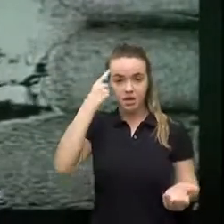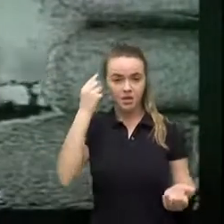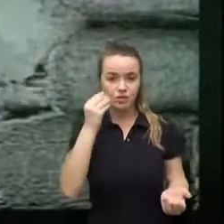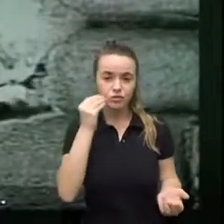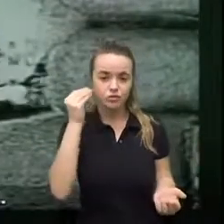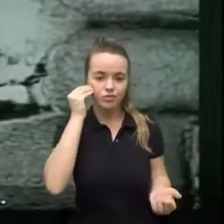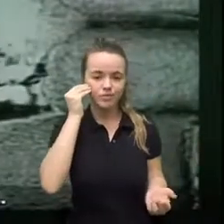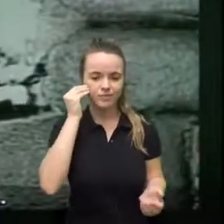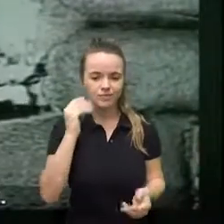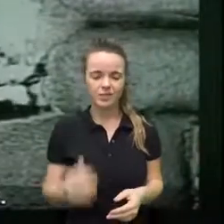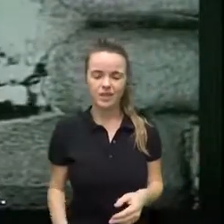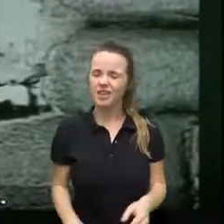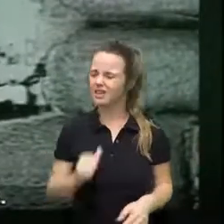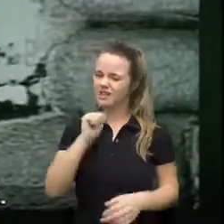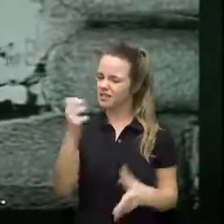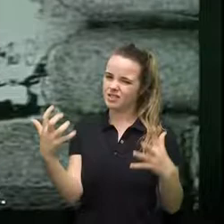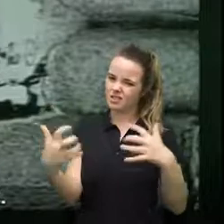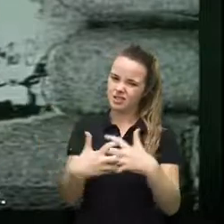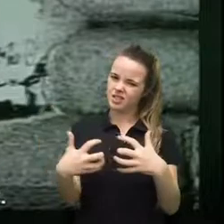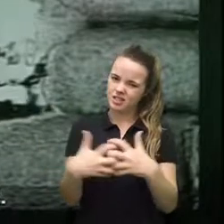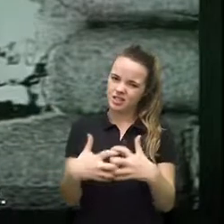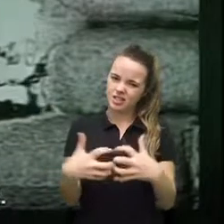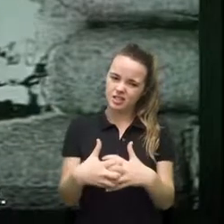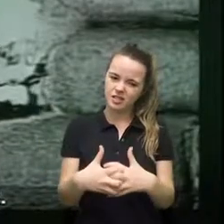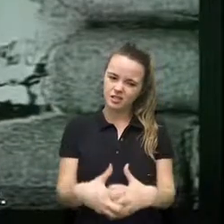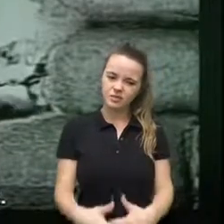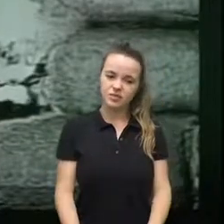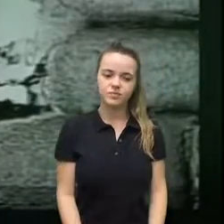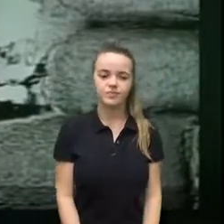as home they do not really fit in